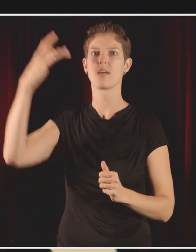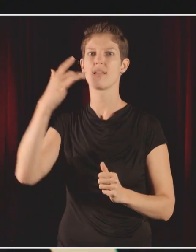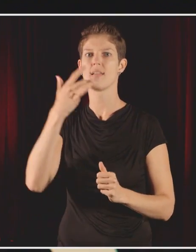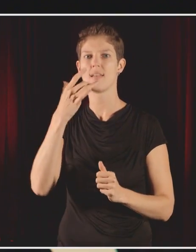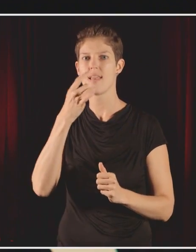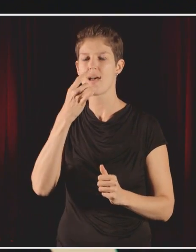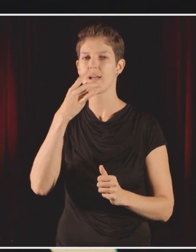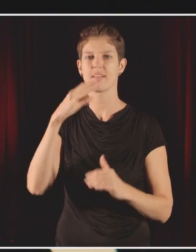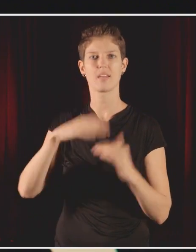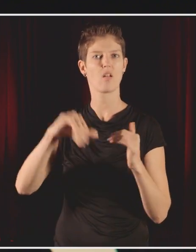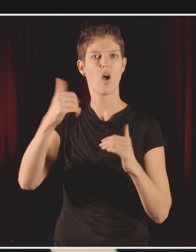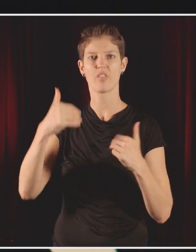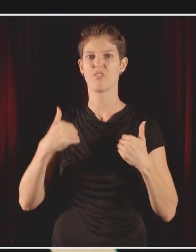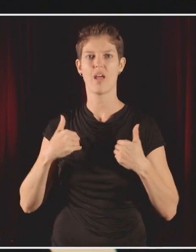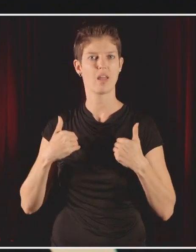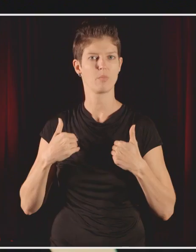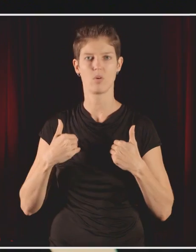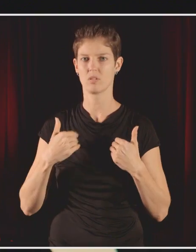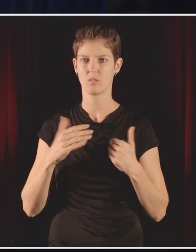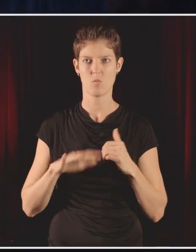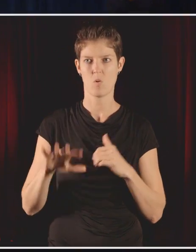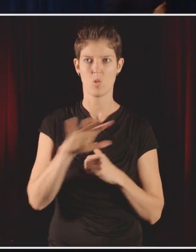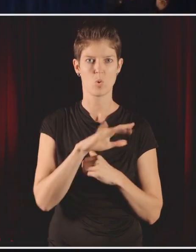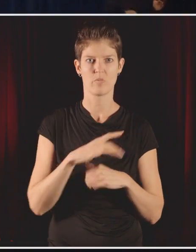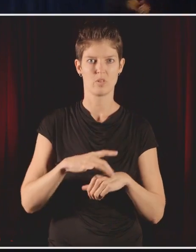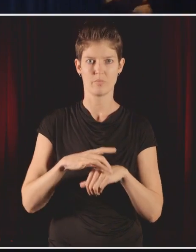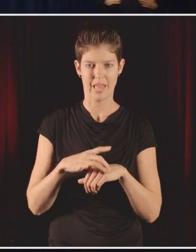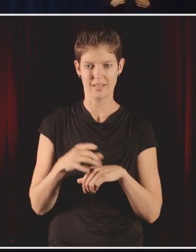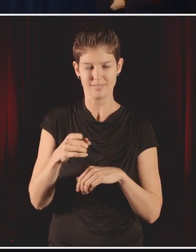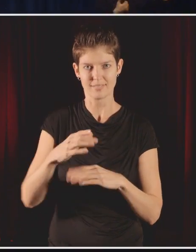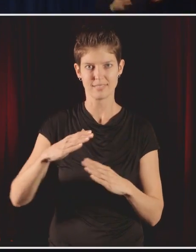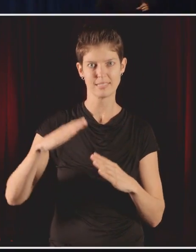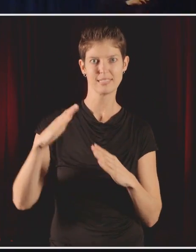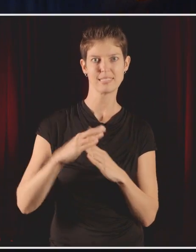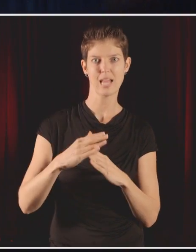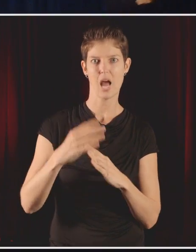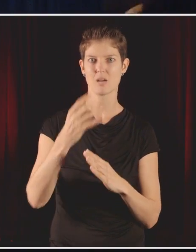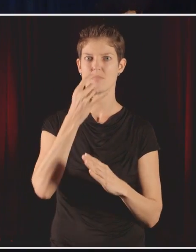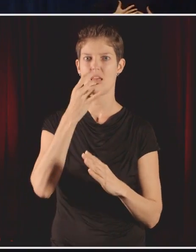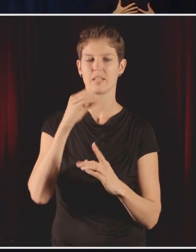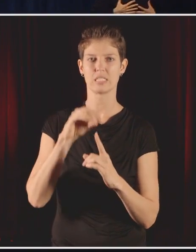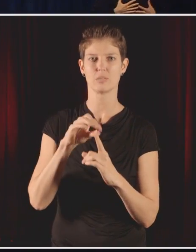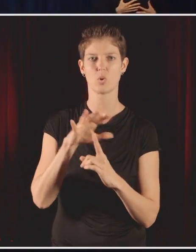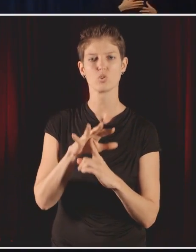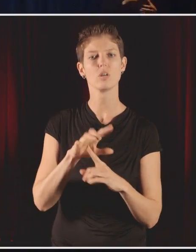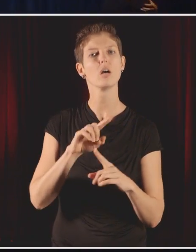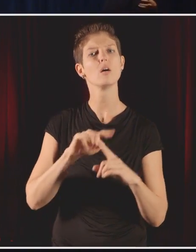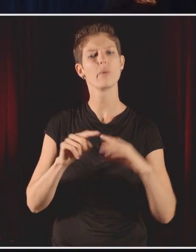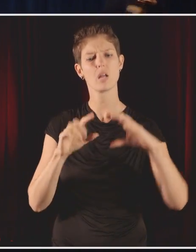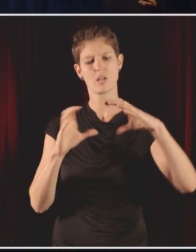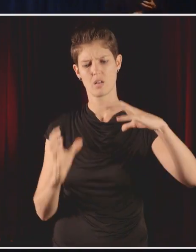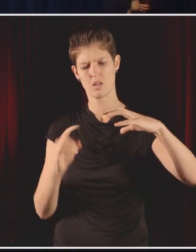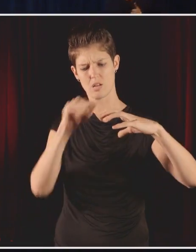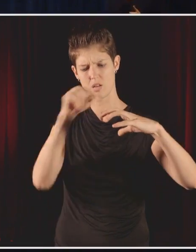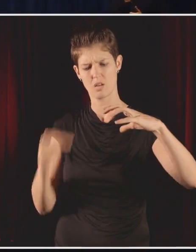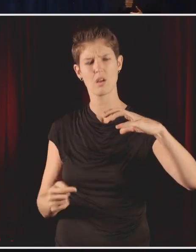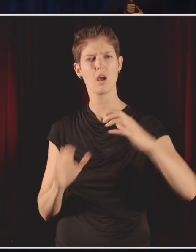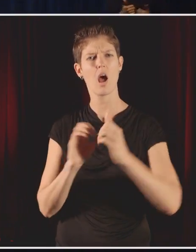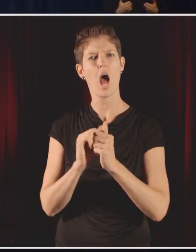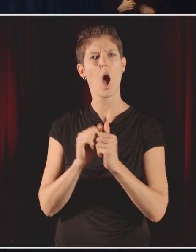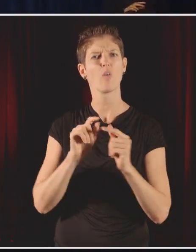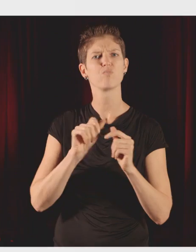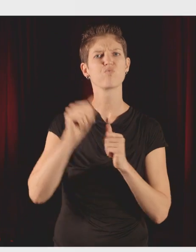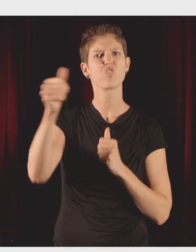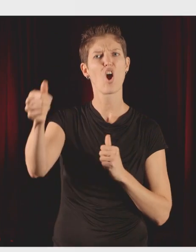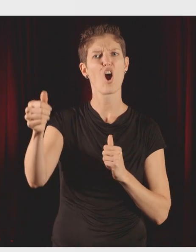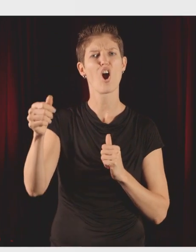daylight than any other animal on planet. It's just, like, really inspiring. How far does it travel, though? That tag, one of